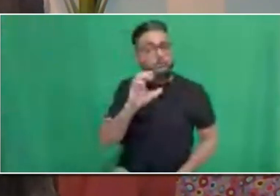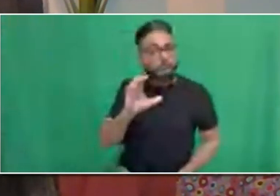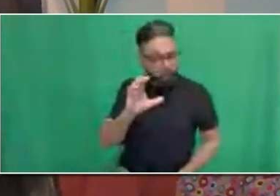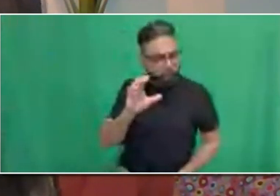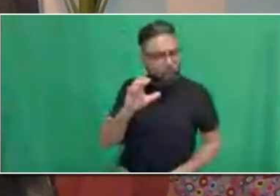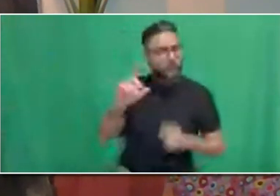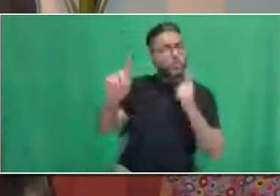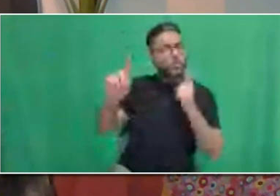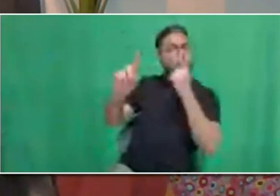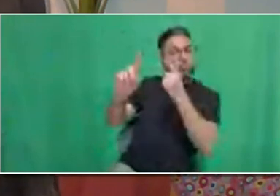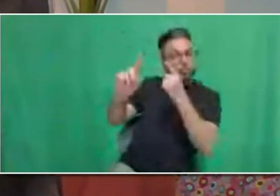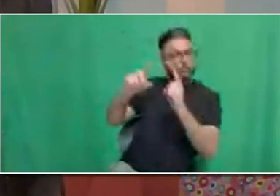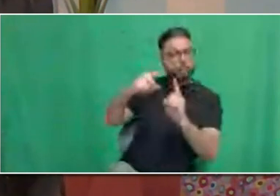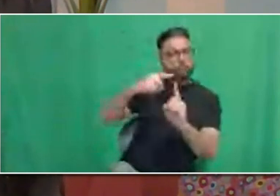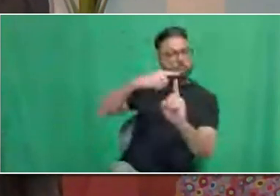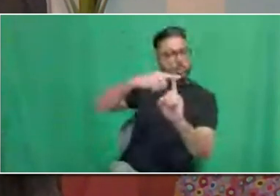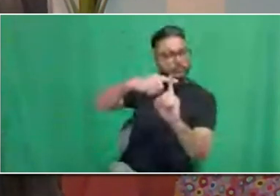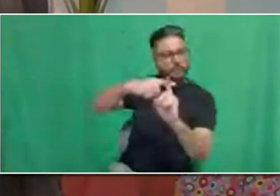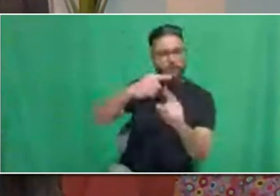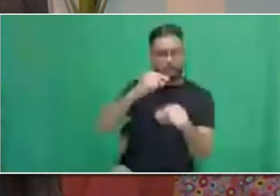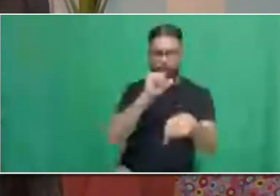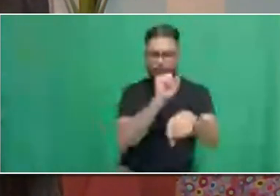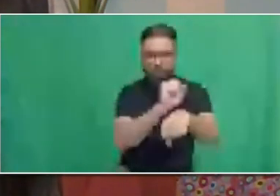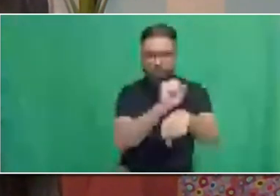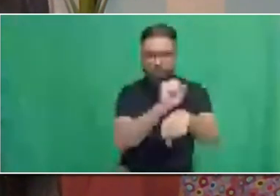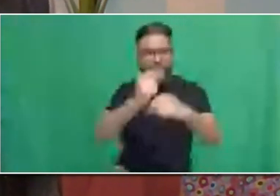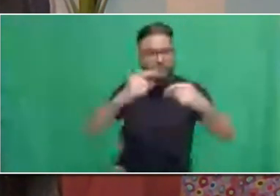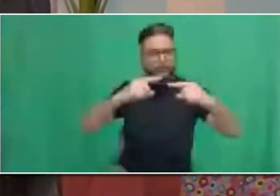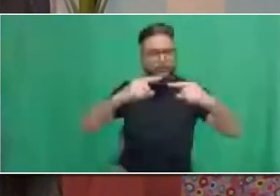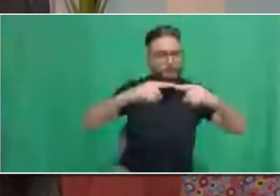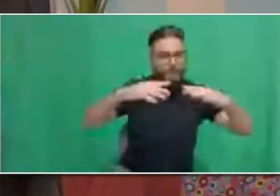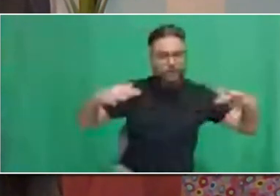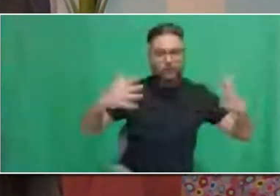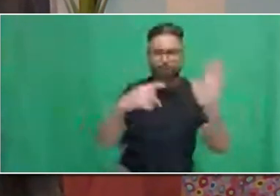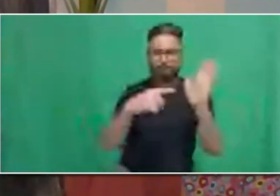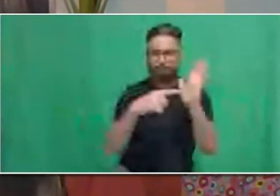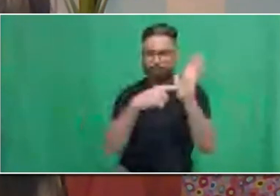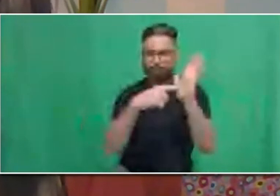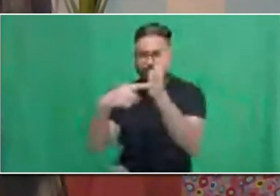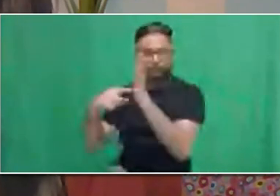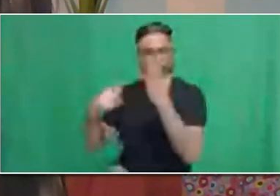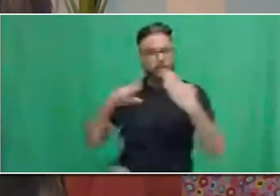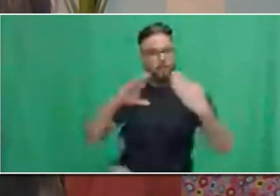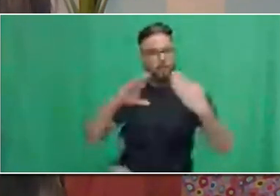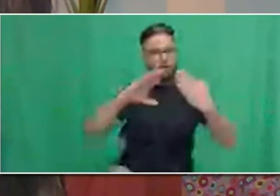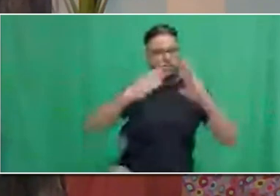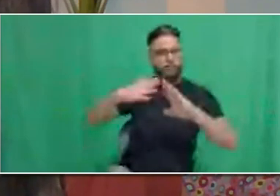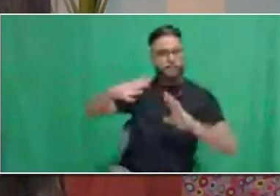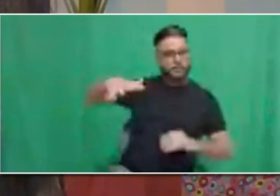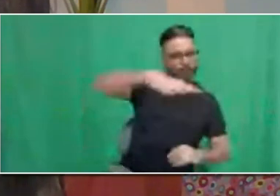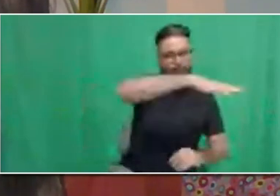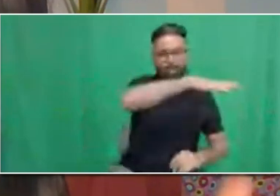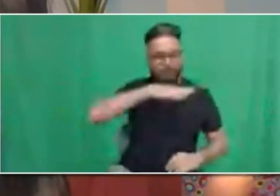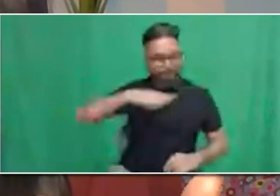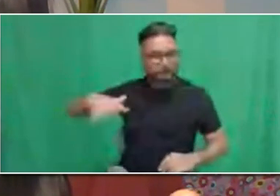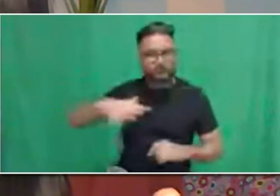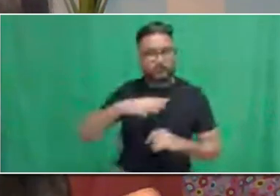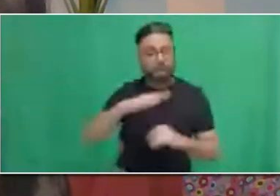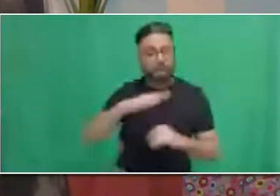serves. And remember, the system now runs outside of Toronto, in Taiwan. And it will be going beyond that.